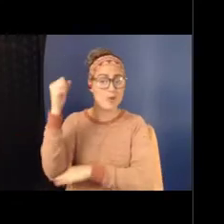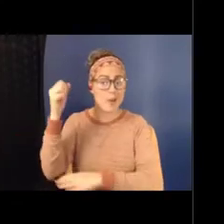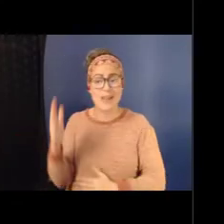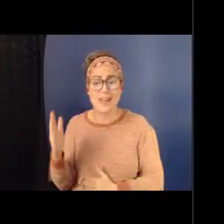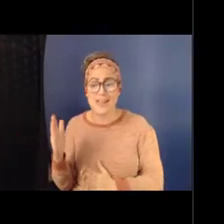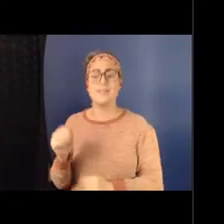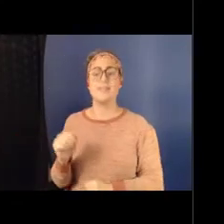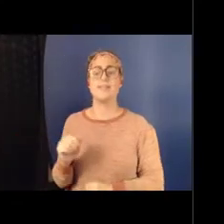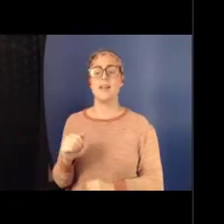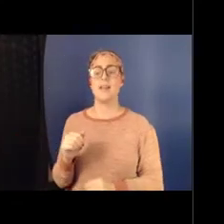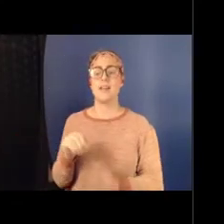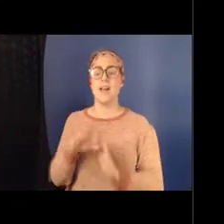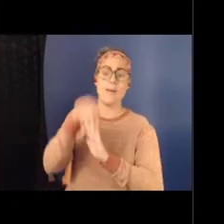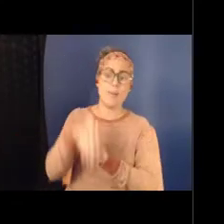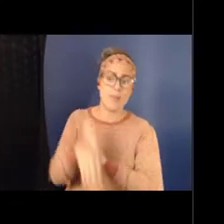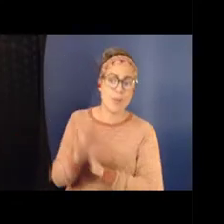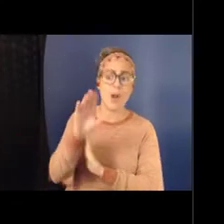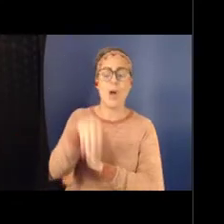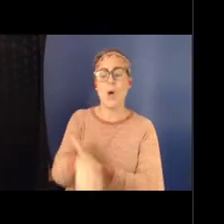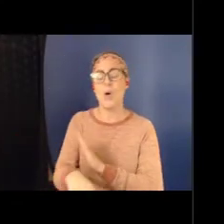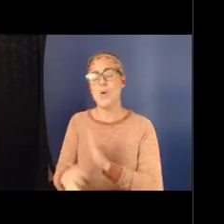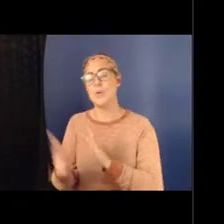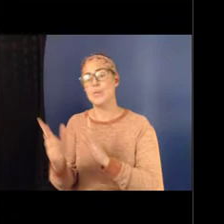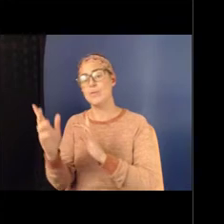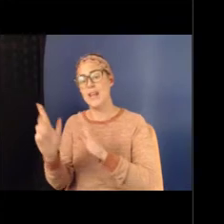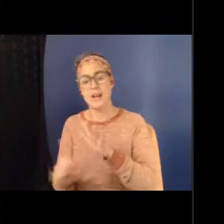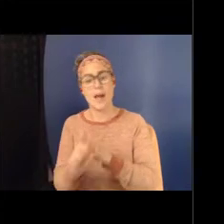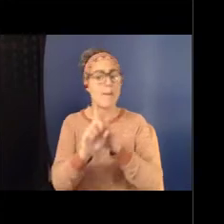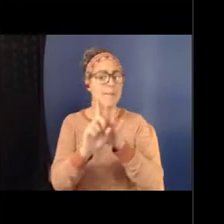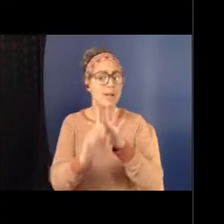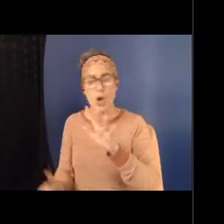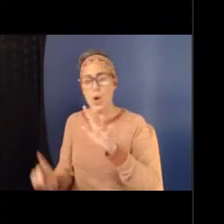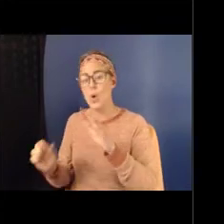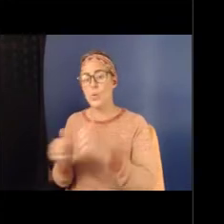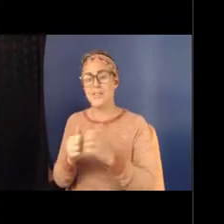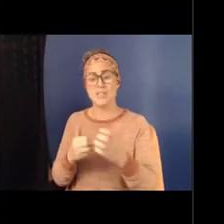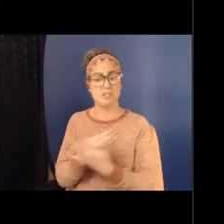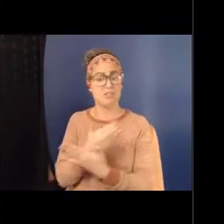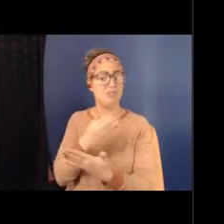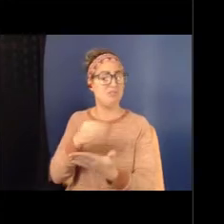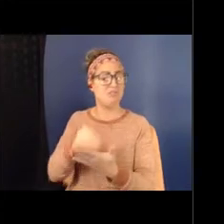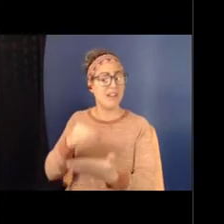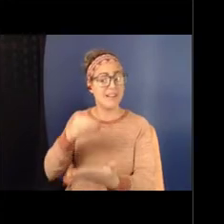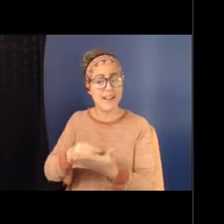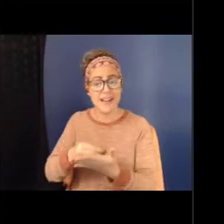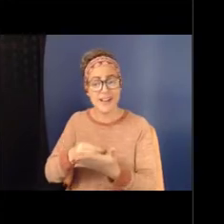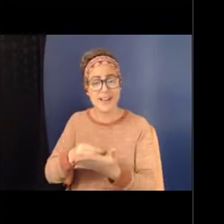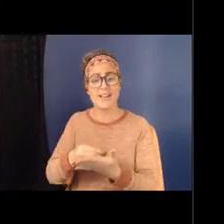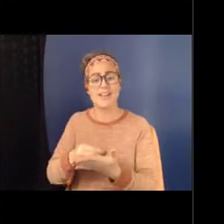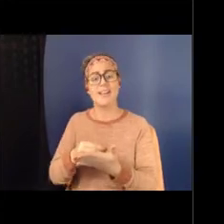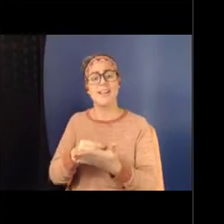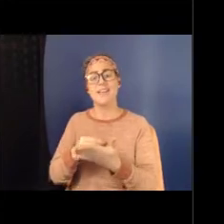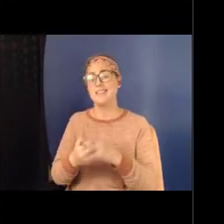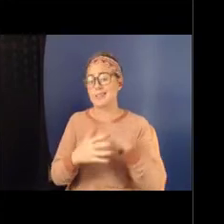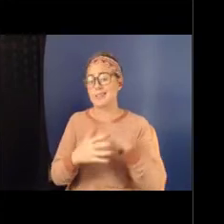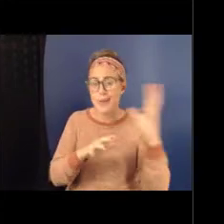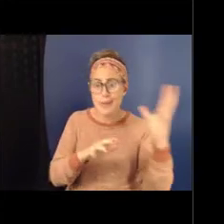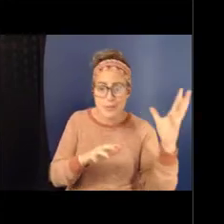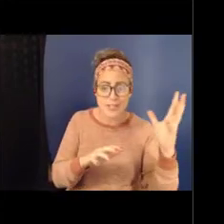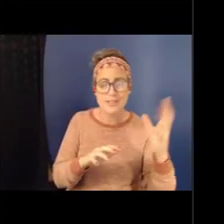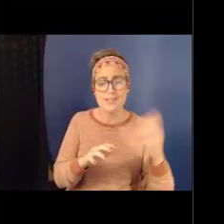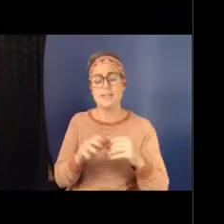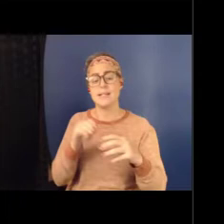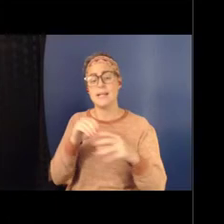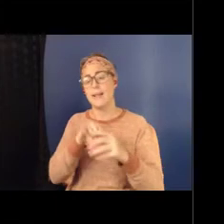They come and go with new funding that comes and goes or that and disruptions in that.